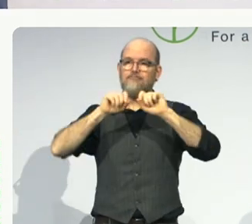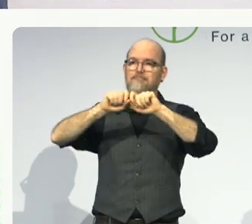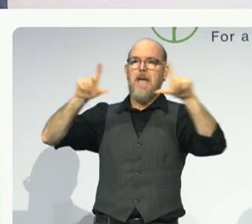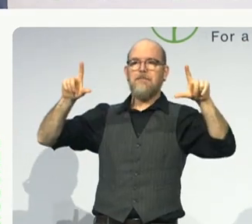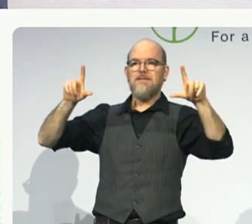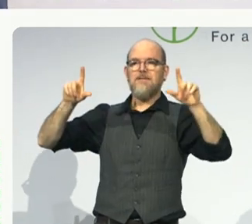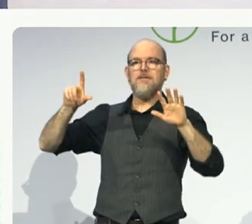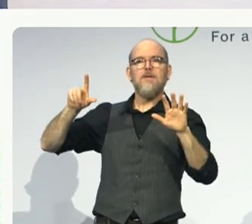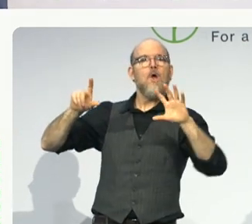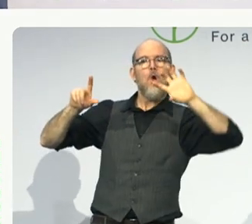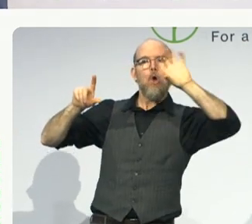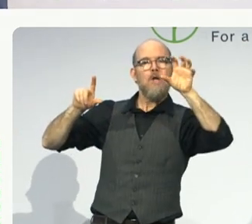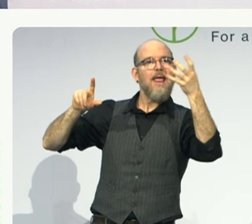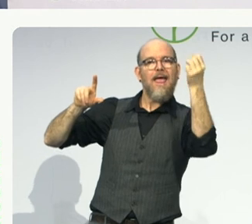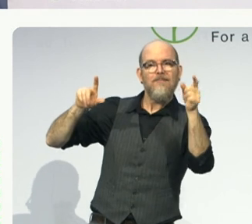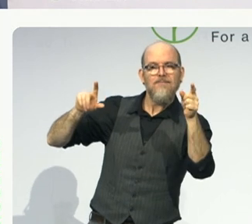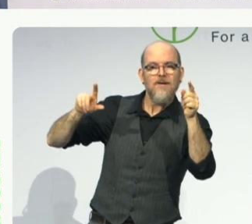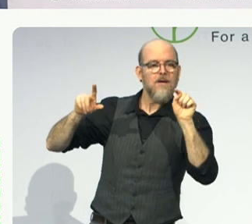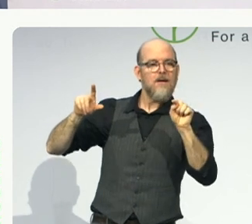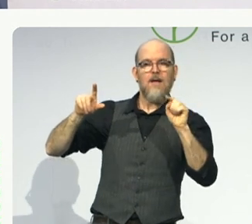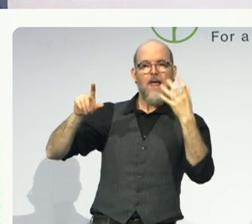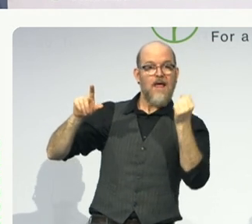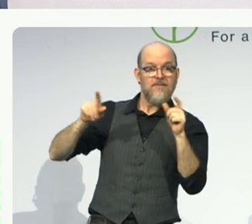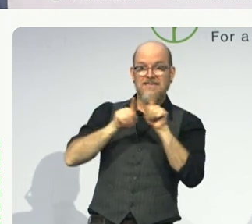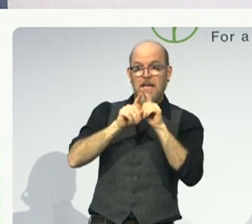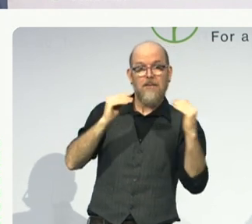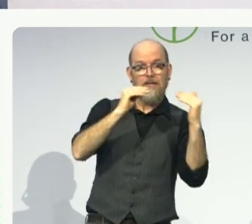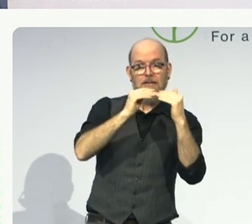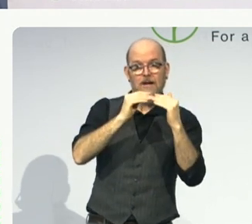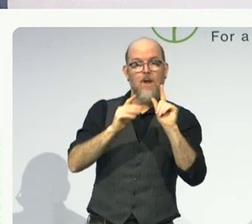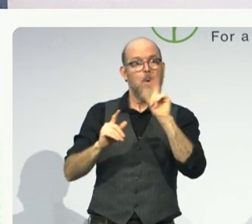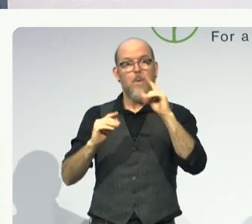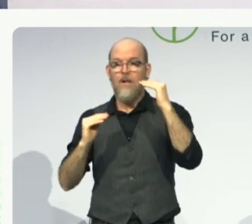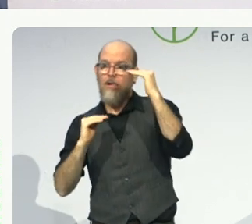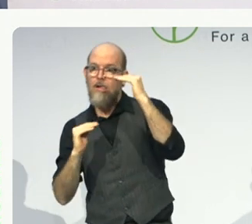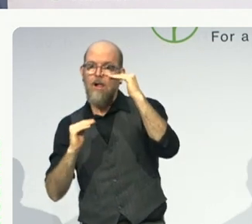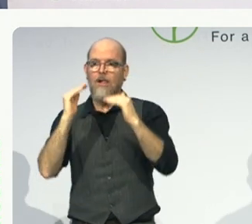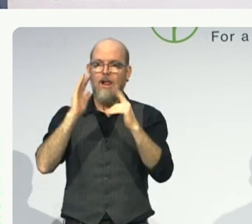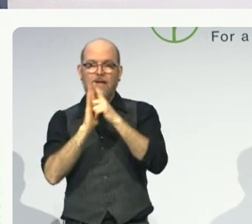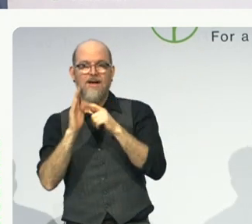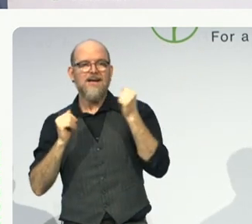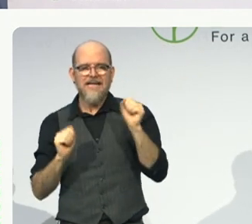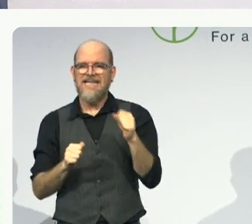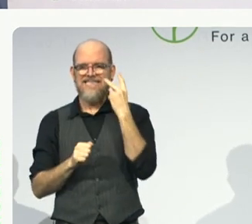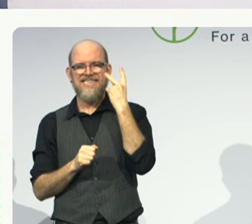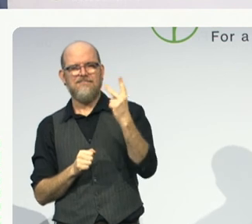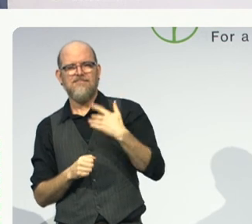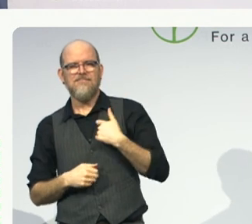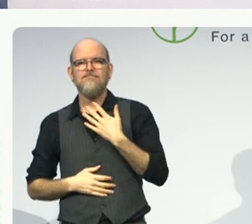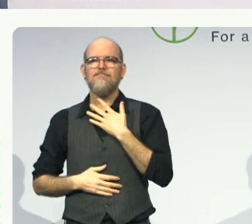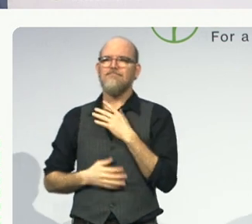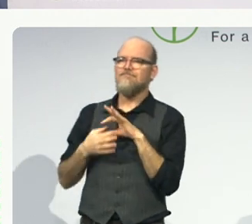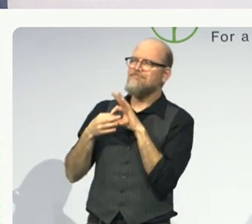which don't, we can move action faster. We can praise countries that are moving